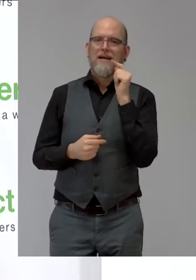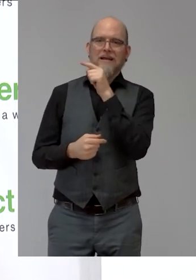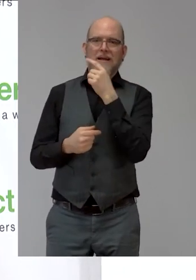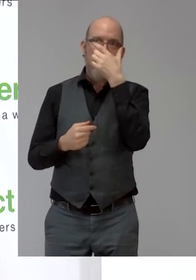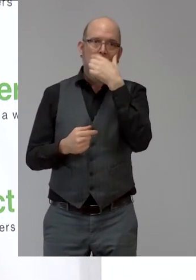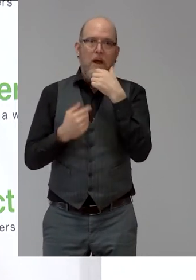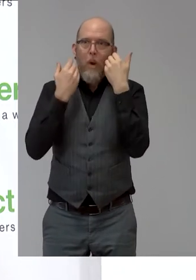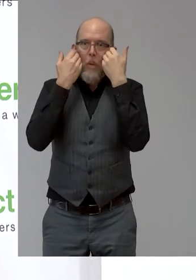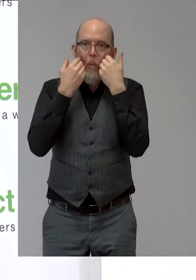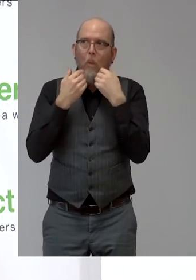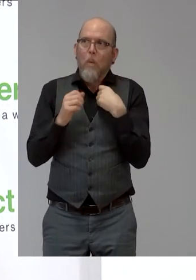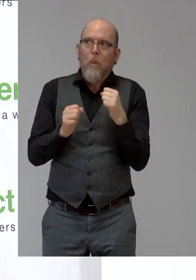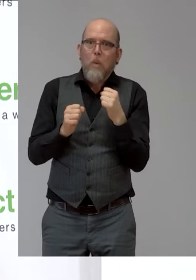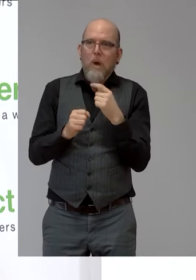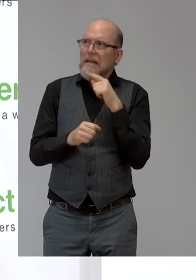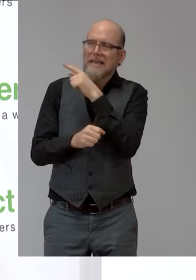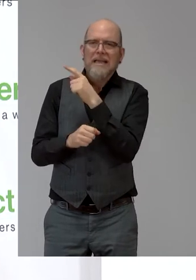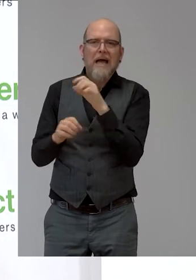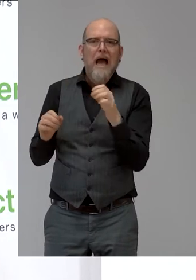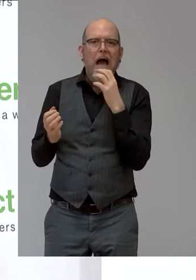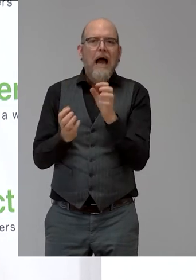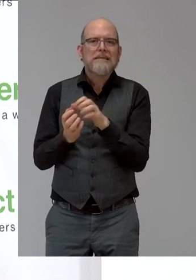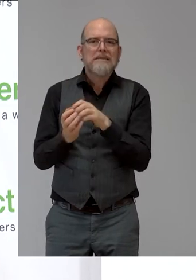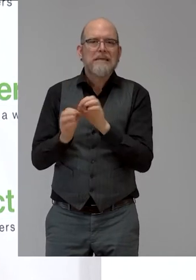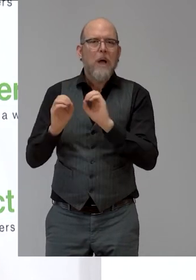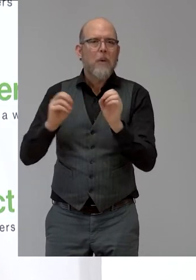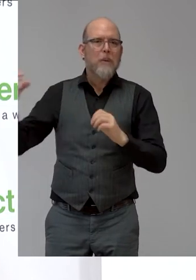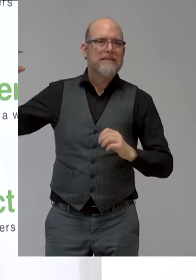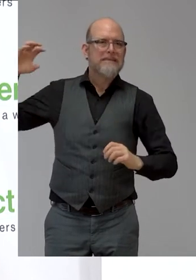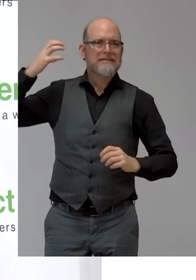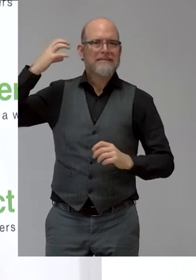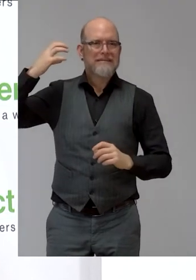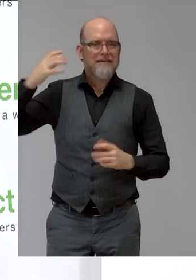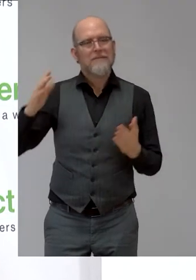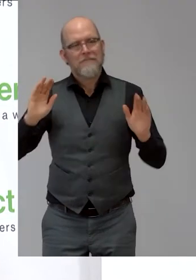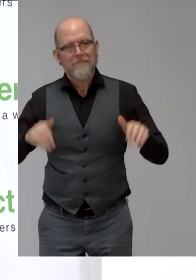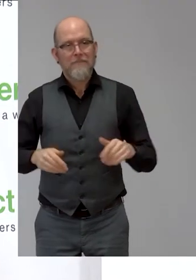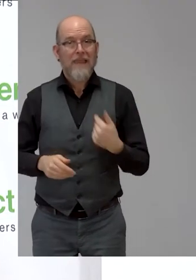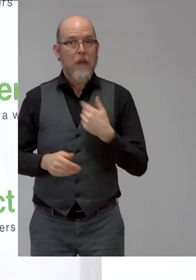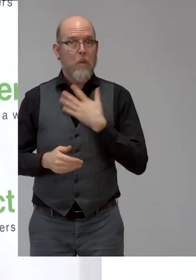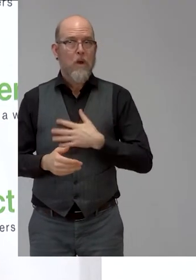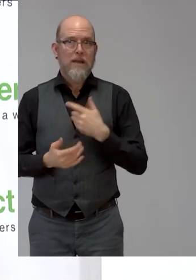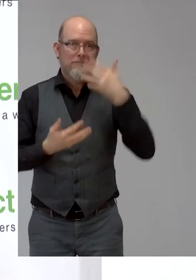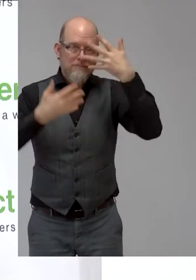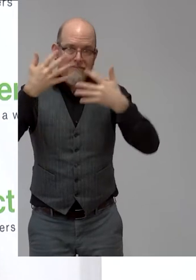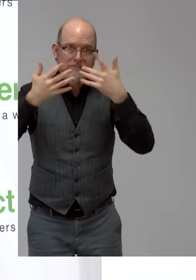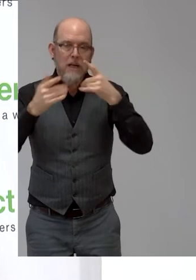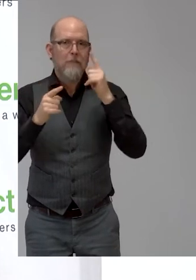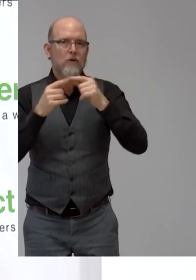present you some facts and figures that are important to grasp the full potential of 3D printing.